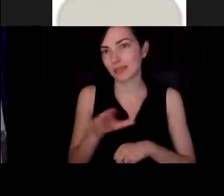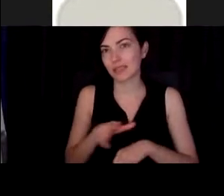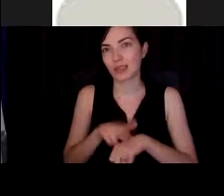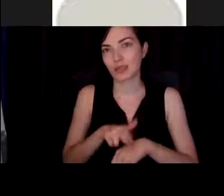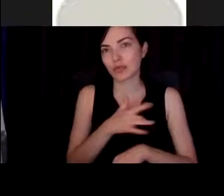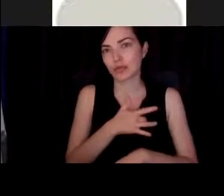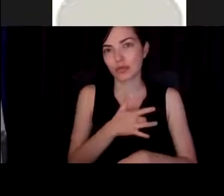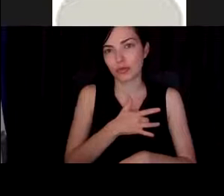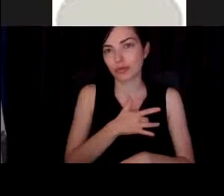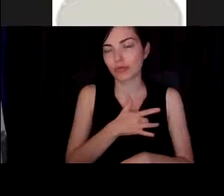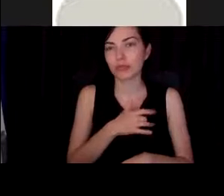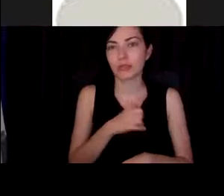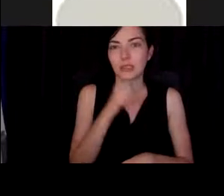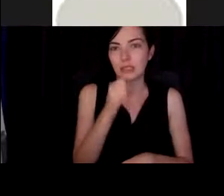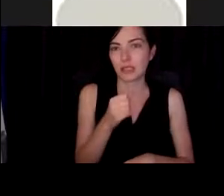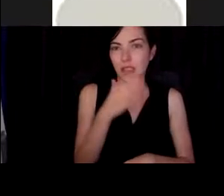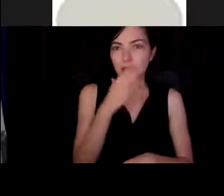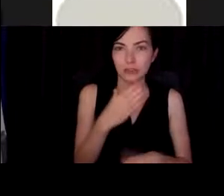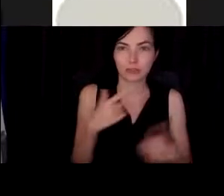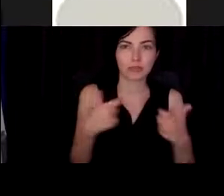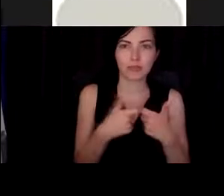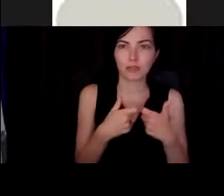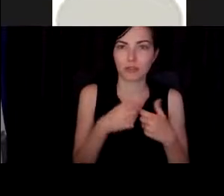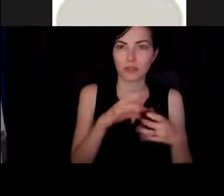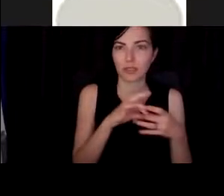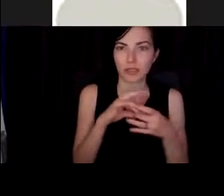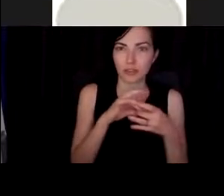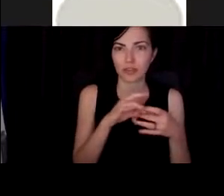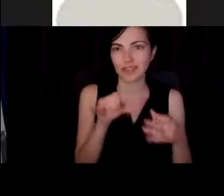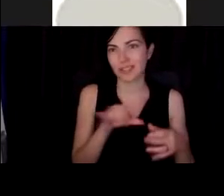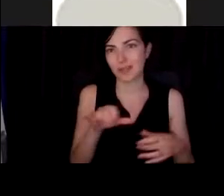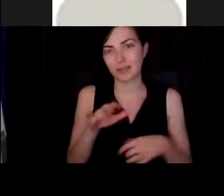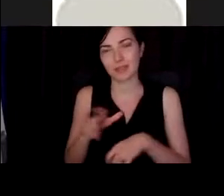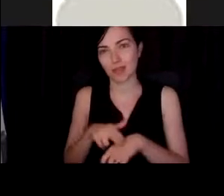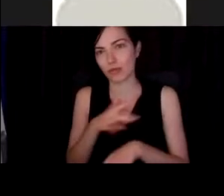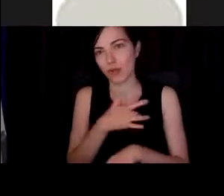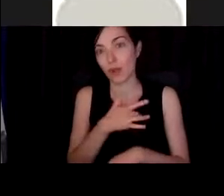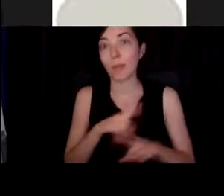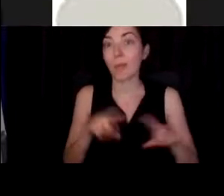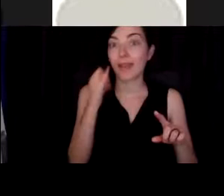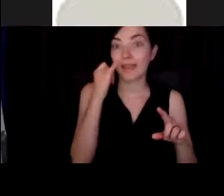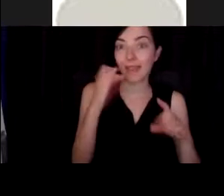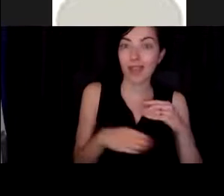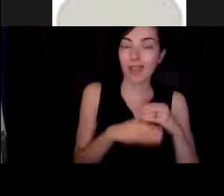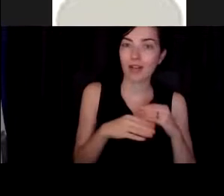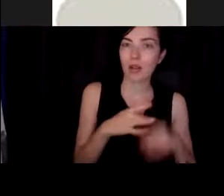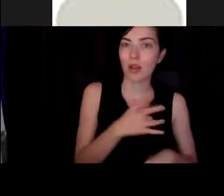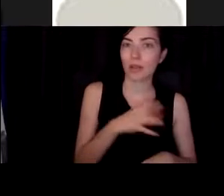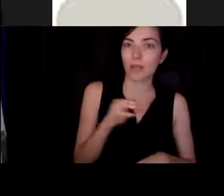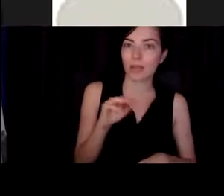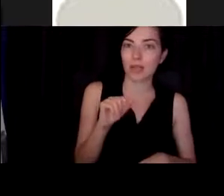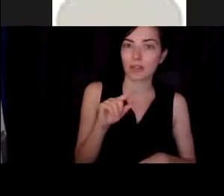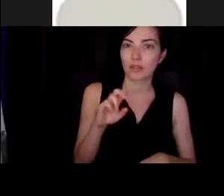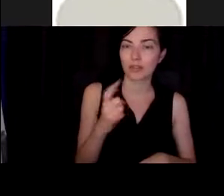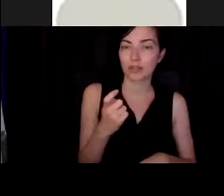don't get as good electrical connections as a native heart. But if we add heart matrix, we get much bigger forces and